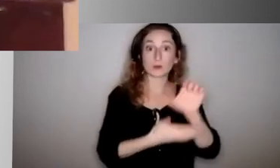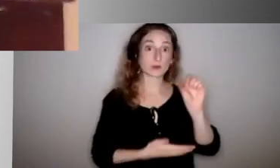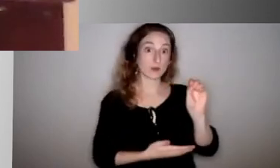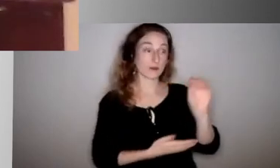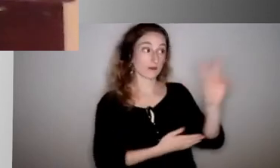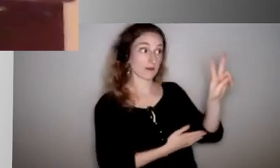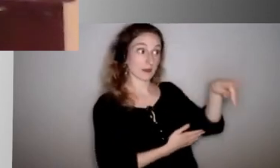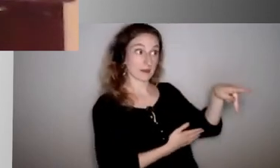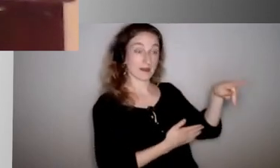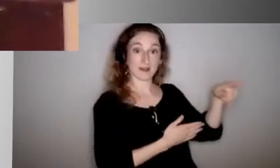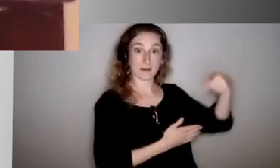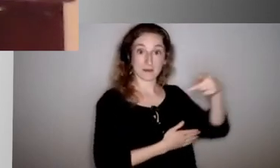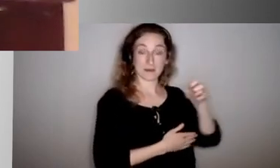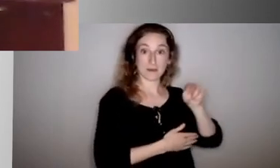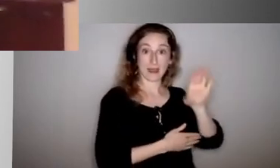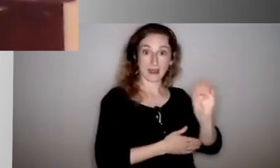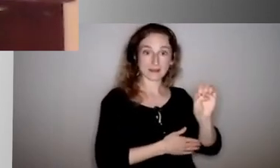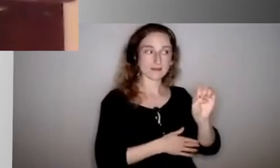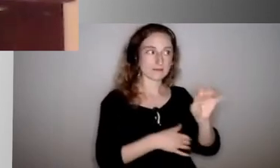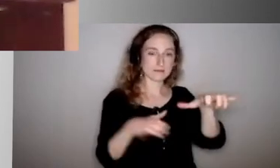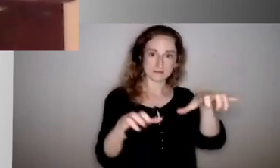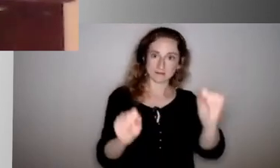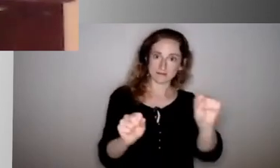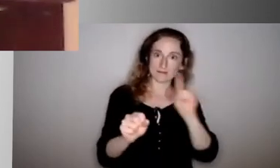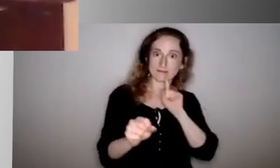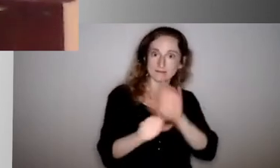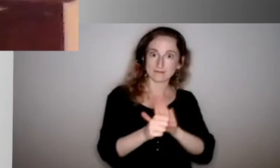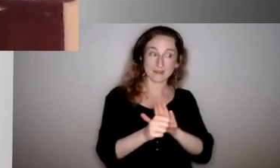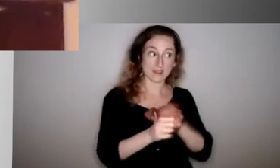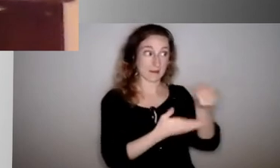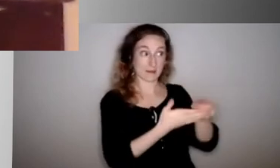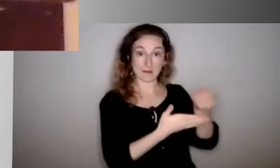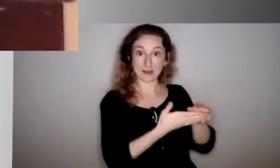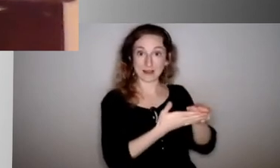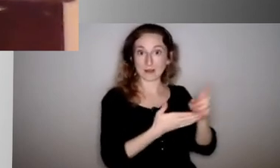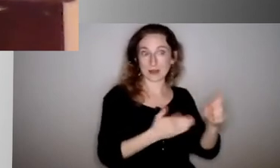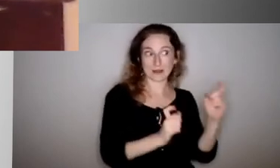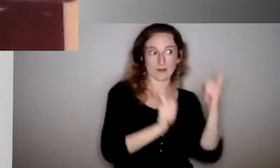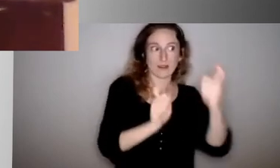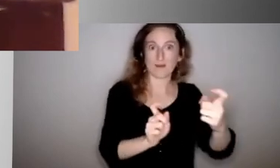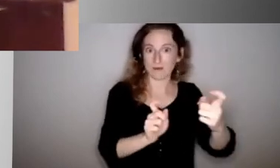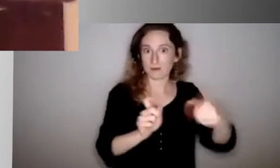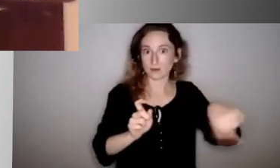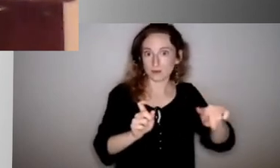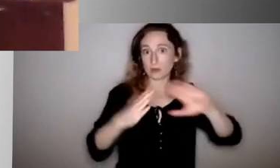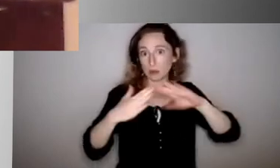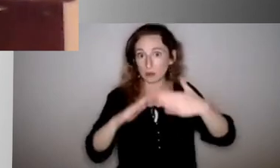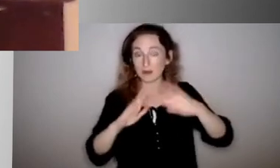absolutely. I think these dollars need to go to our people. They need to go to our teachers, to our